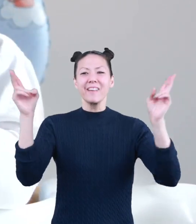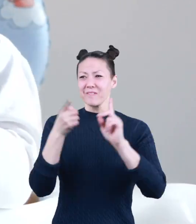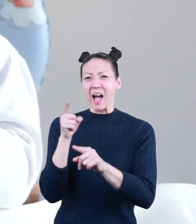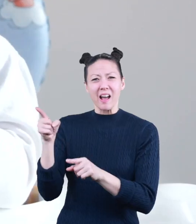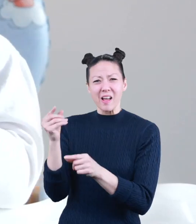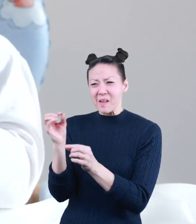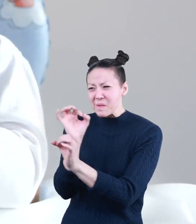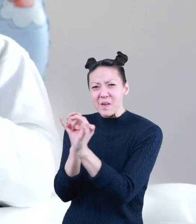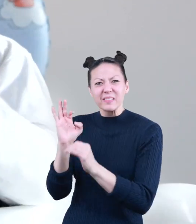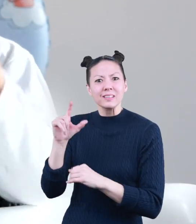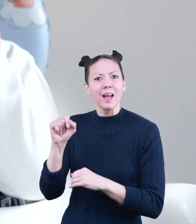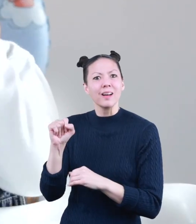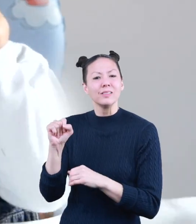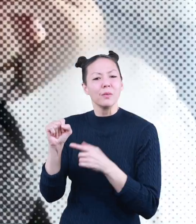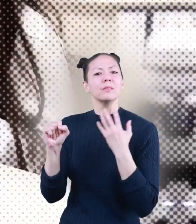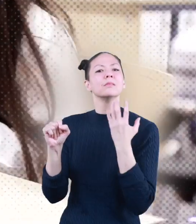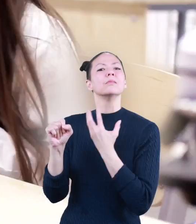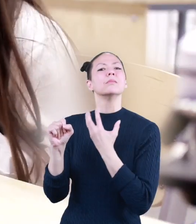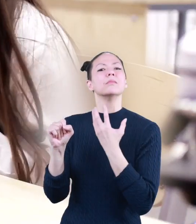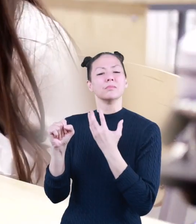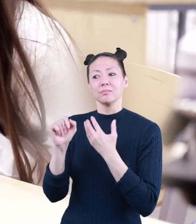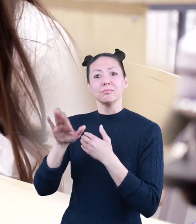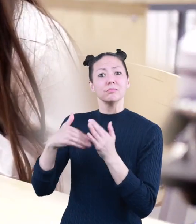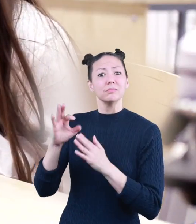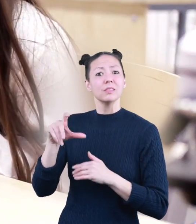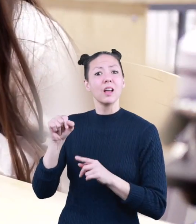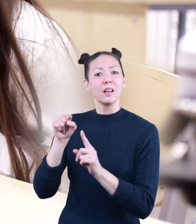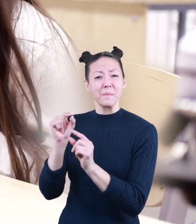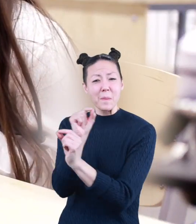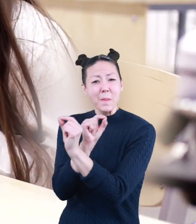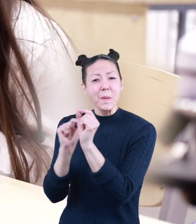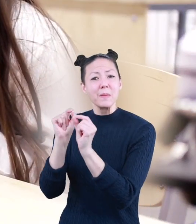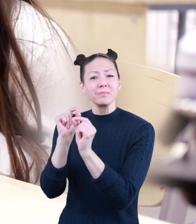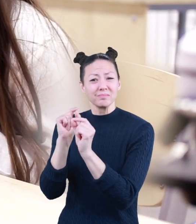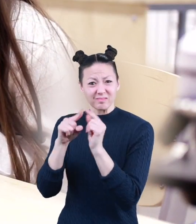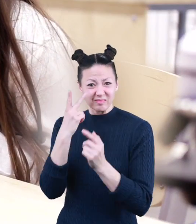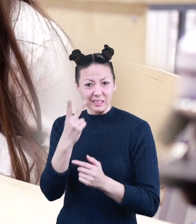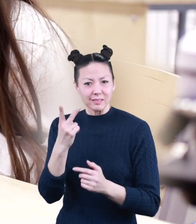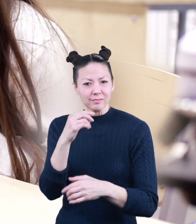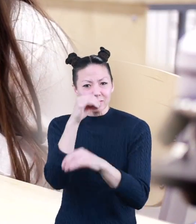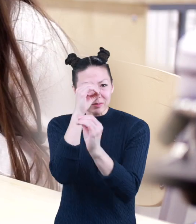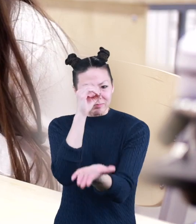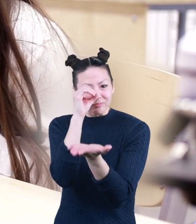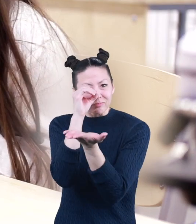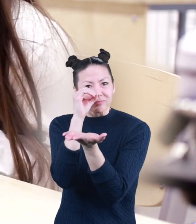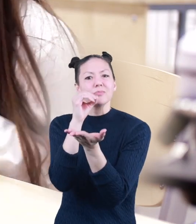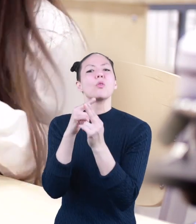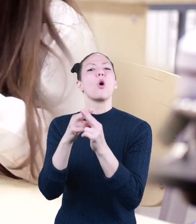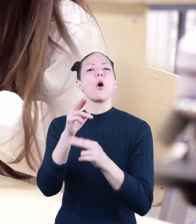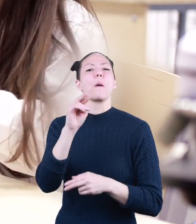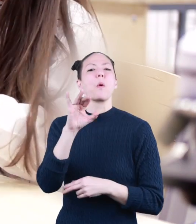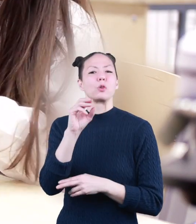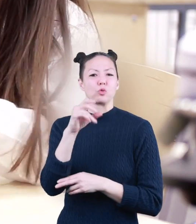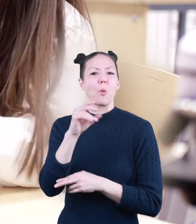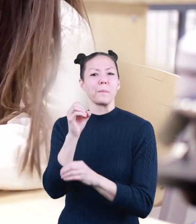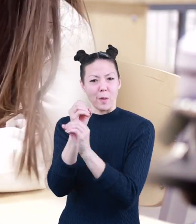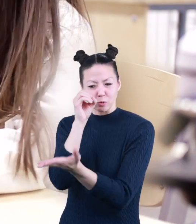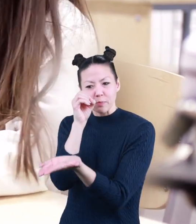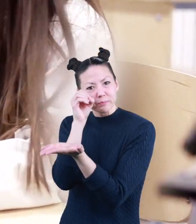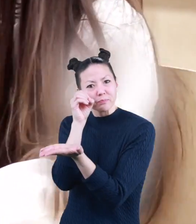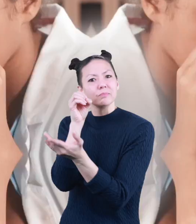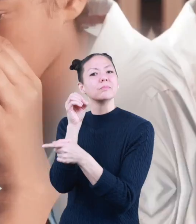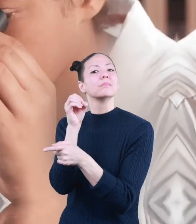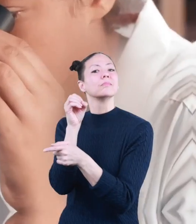group of cells. Nearly all cells are very tiny and can't be seen without a special tool called a microscope.